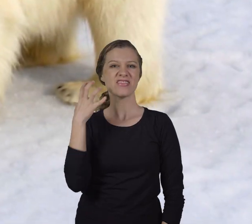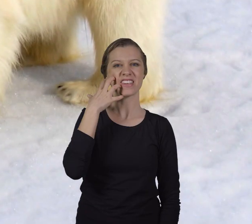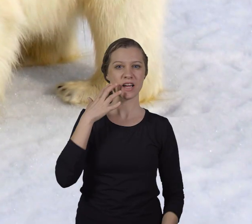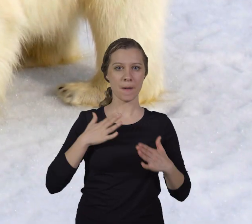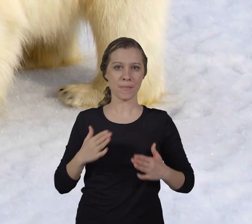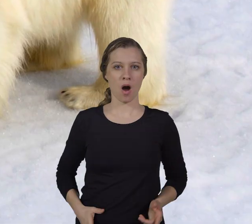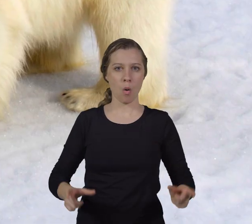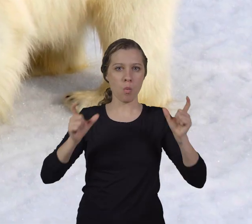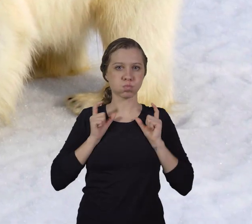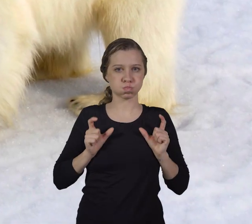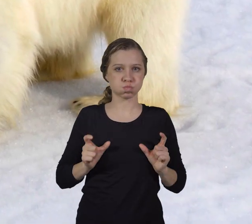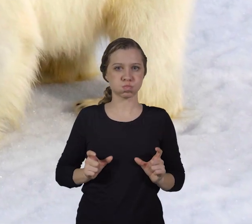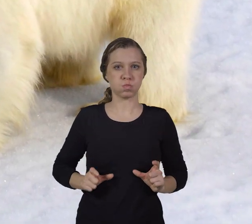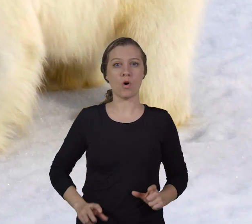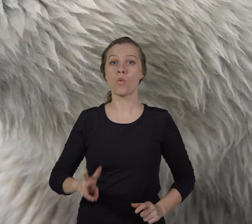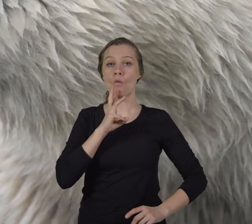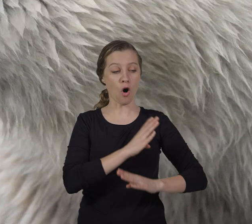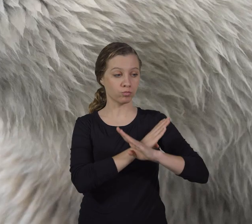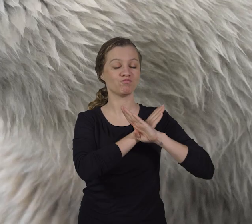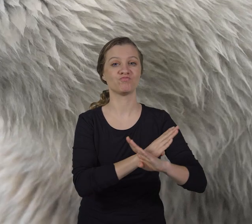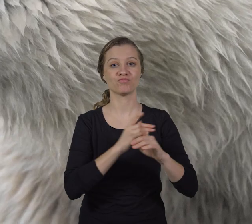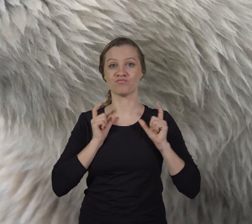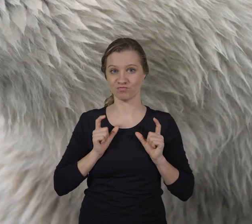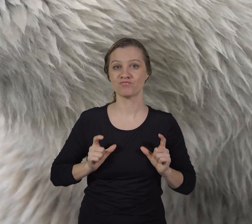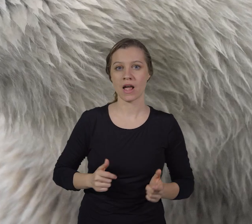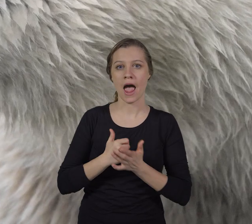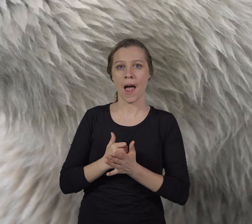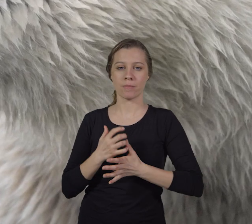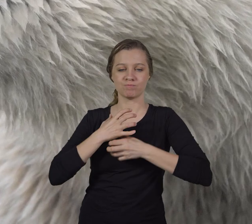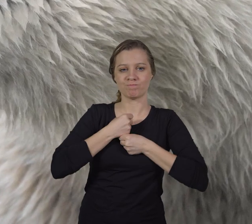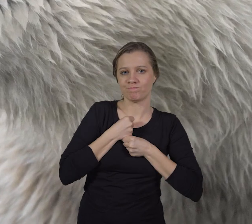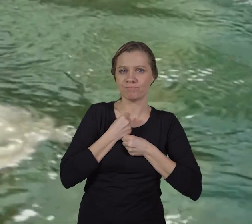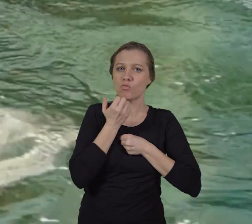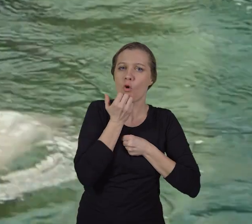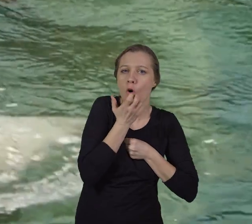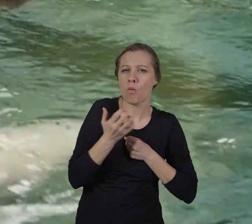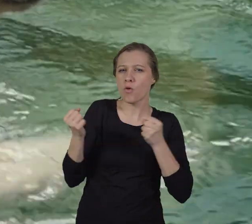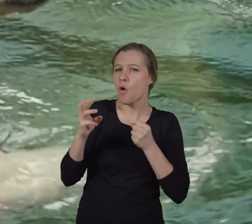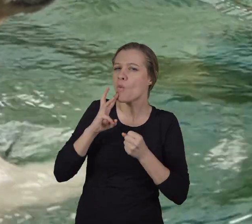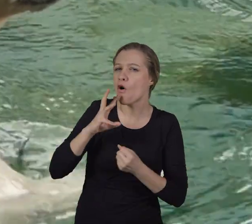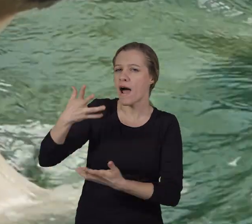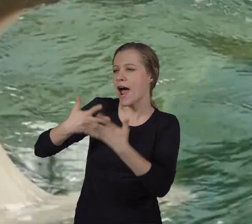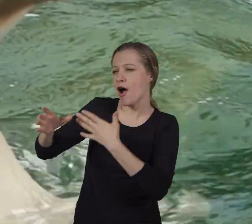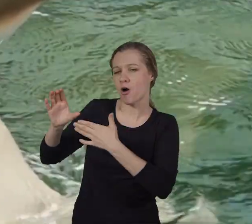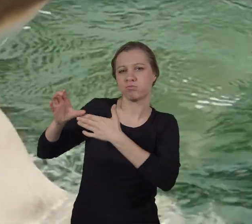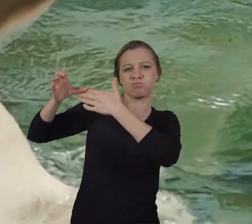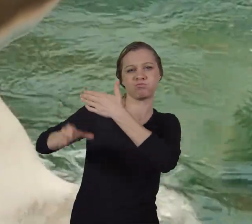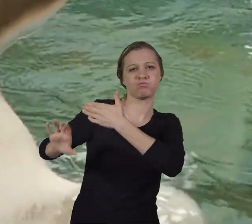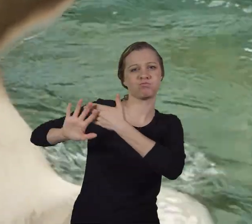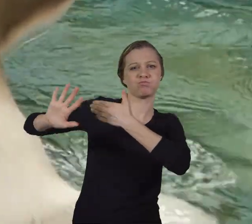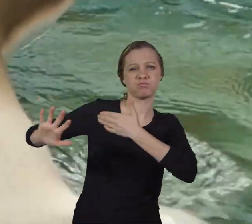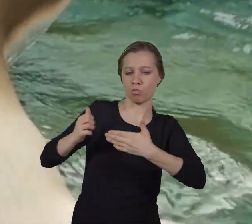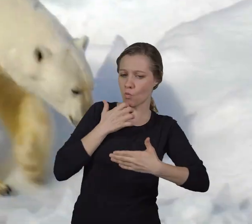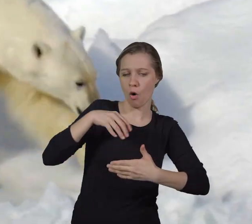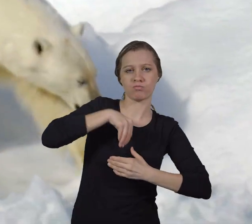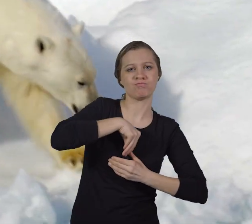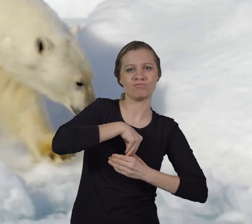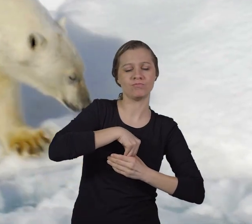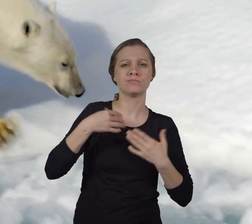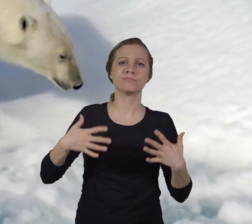Polar bears have a thick body fat and a water-repellent coat that helps them insulate from cold water and air.